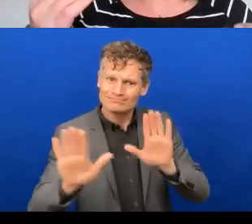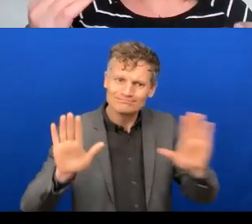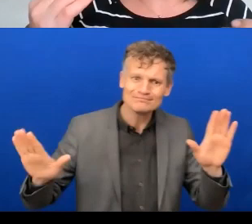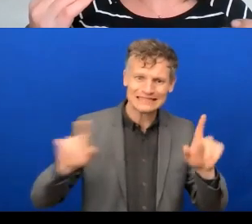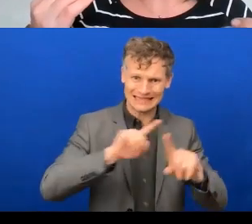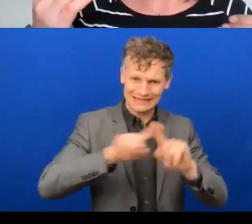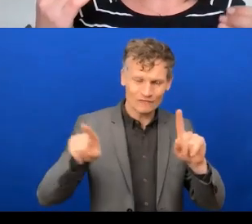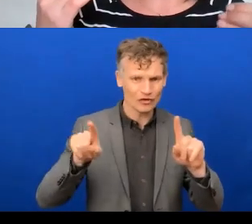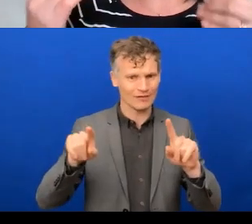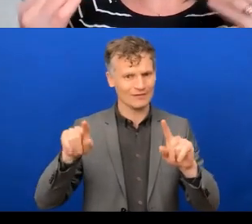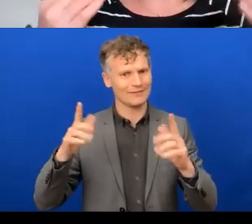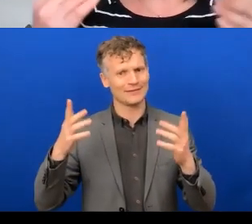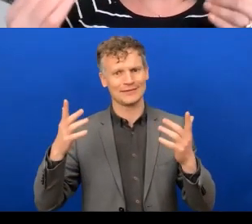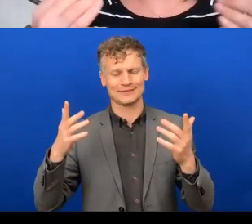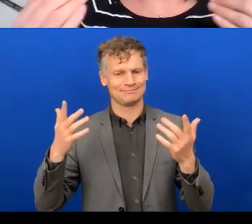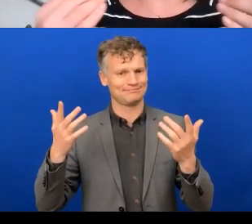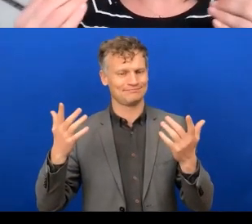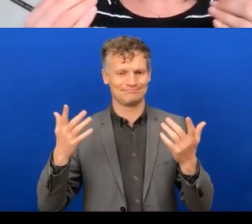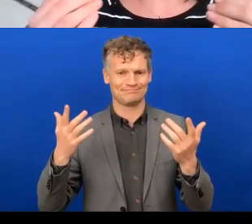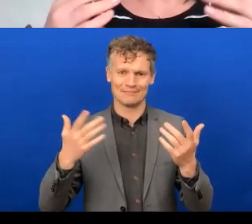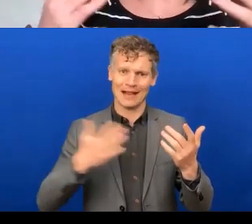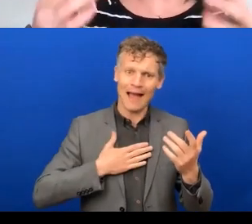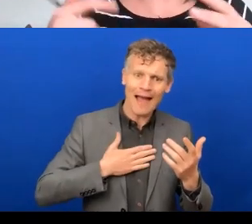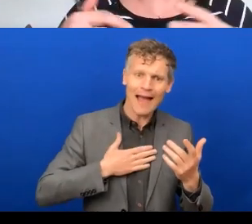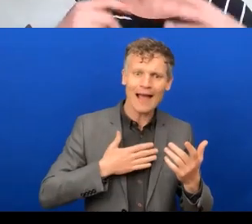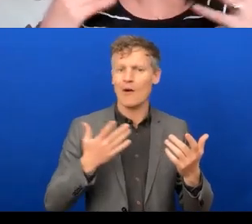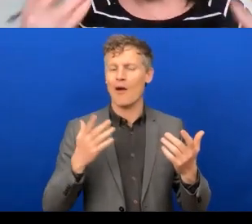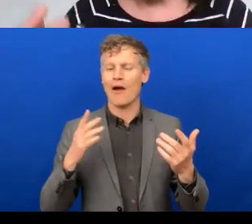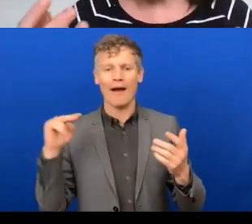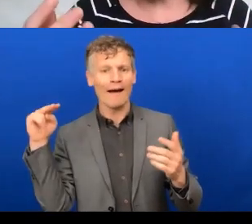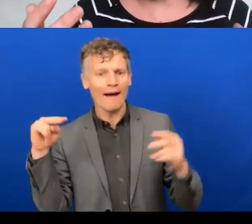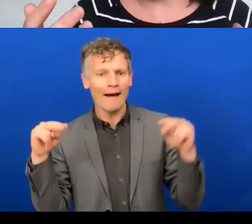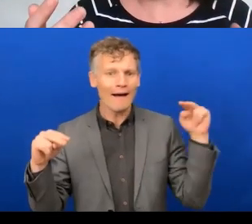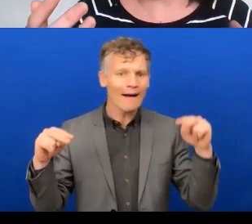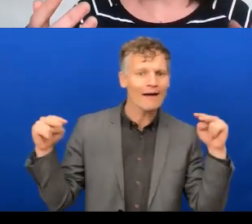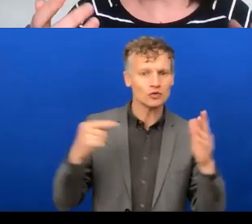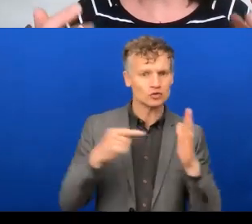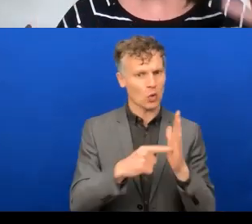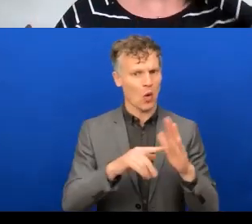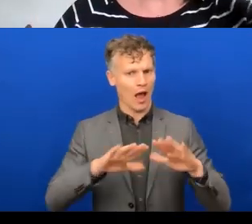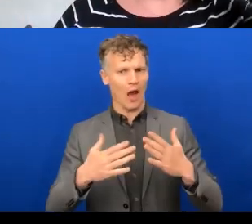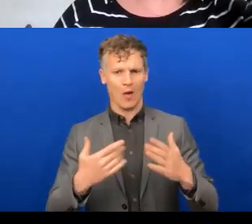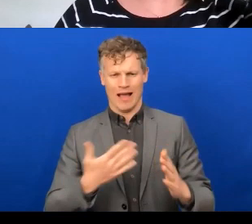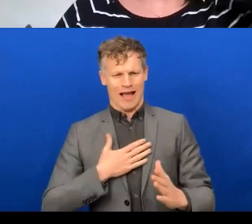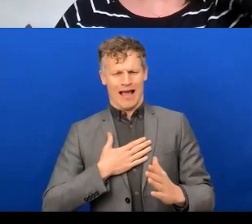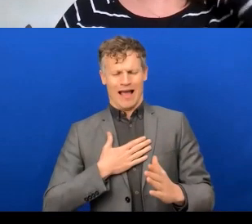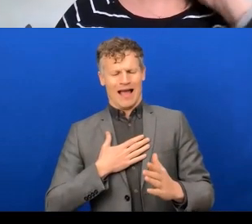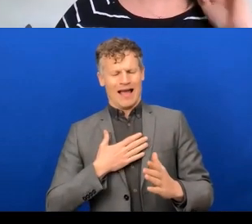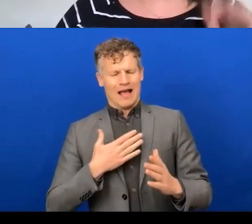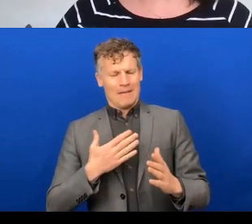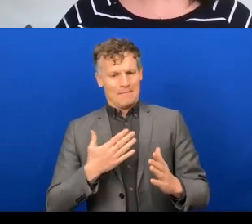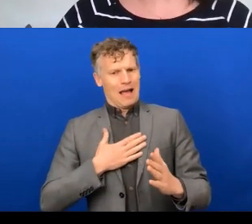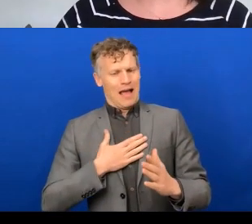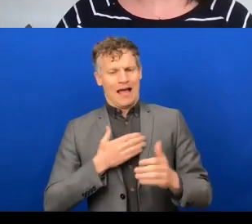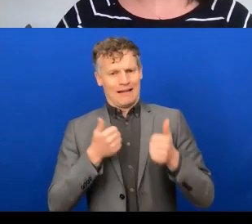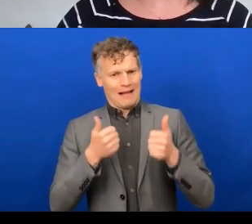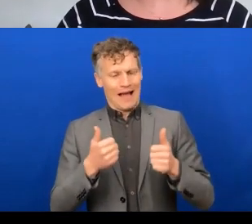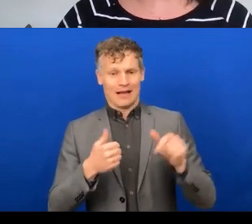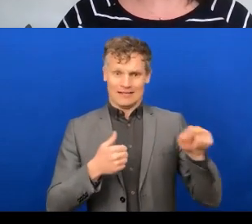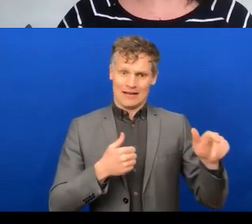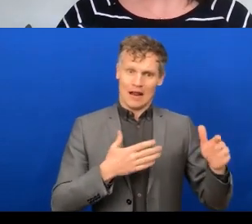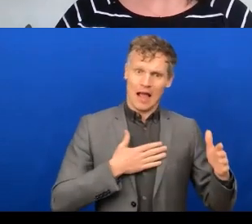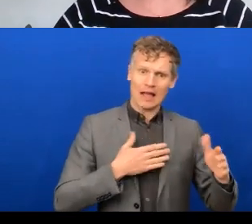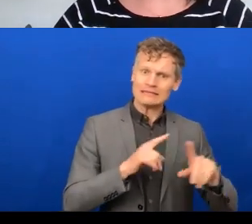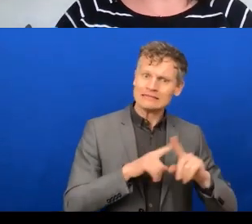disable us, um, in terms of how we do our best. It's shown us how flexible we need to be. Um, and it's really taught us